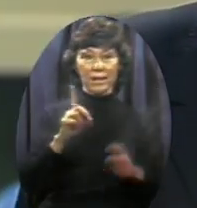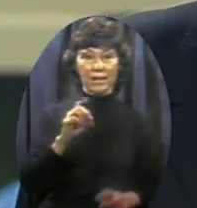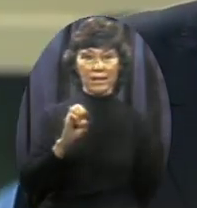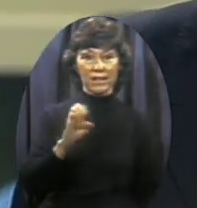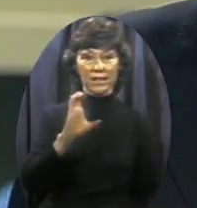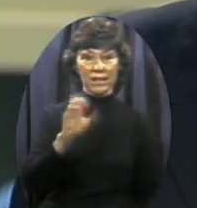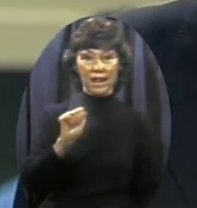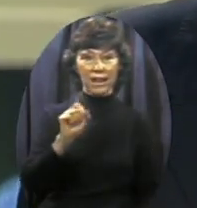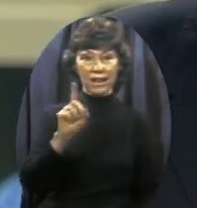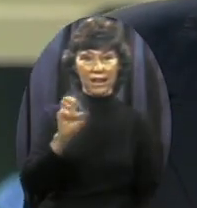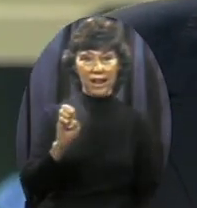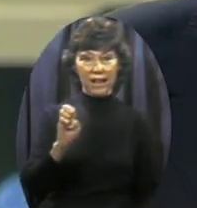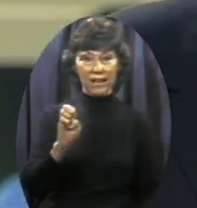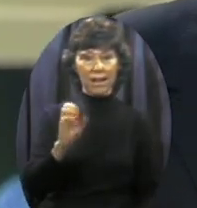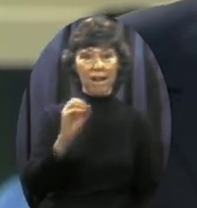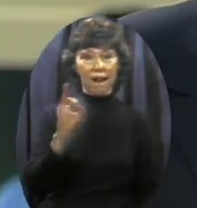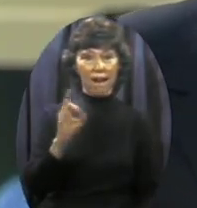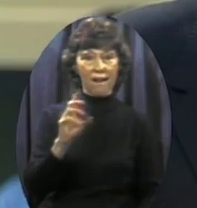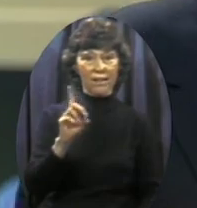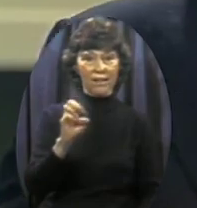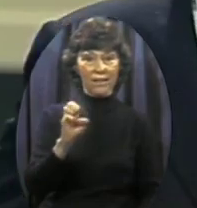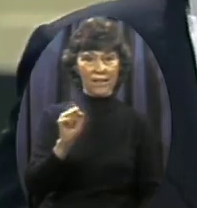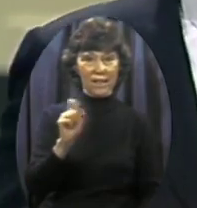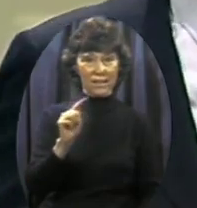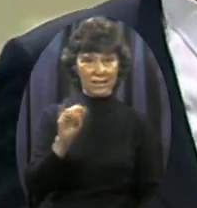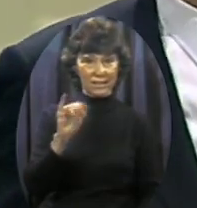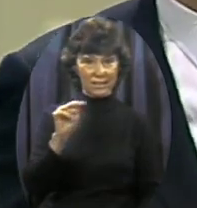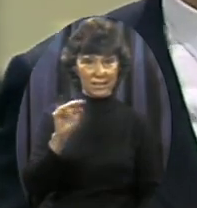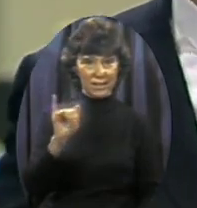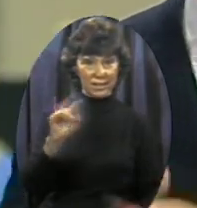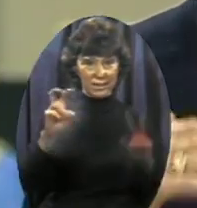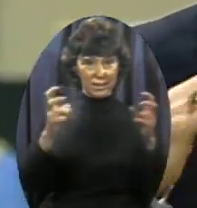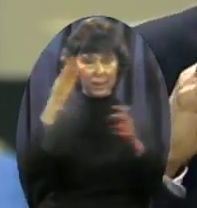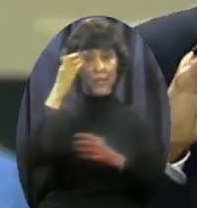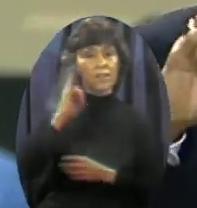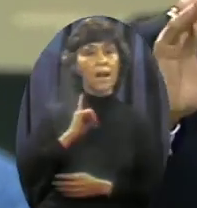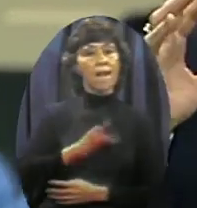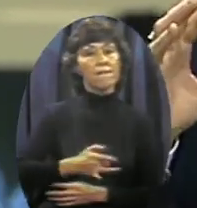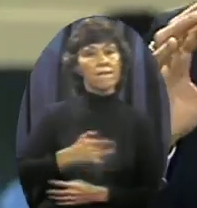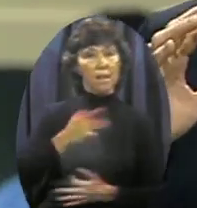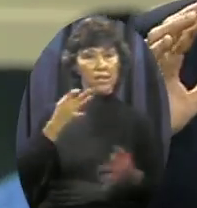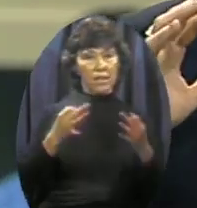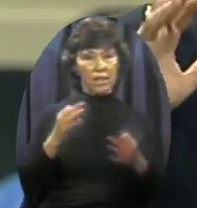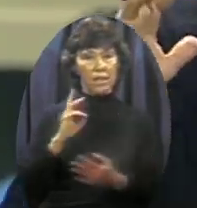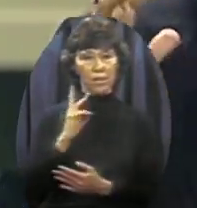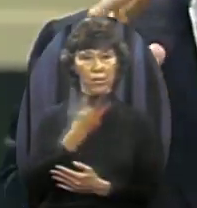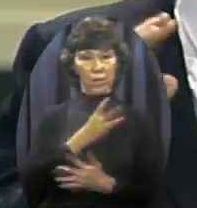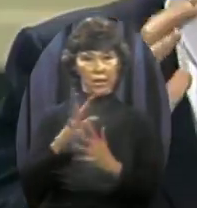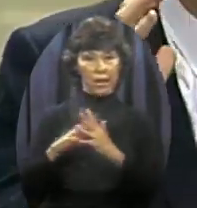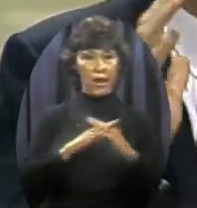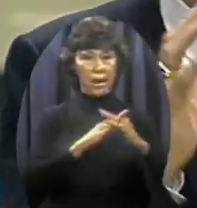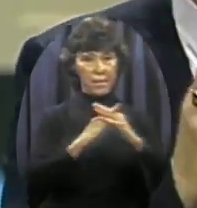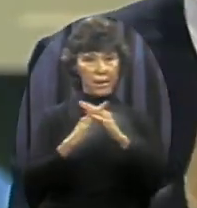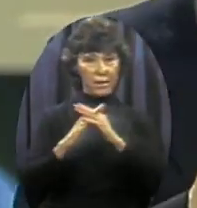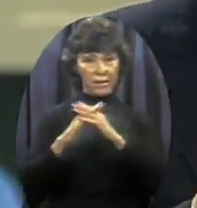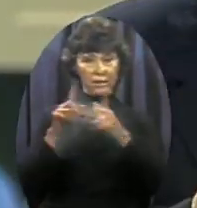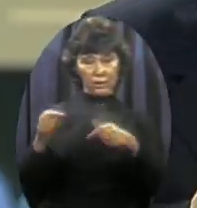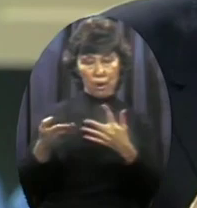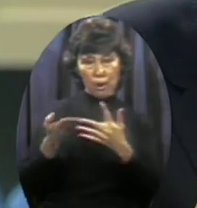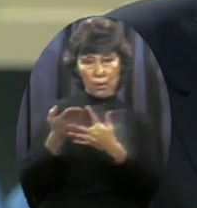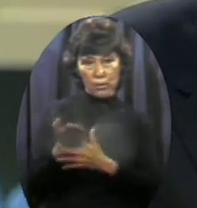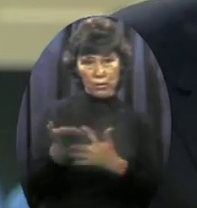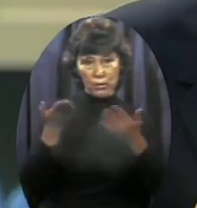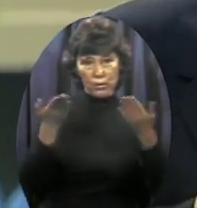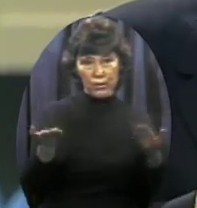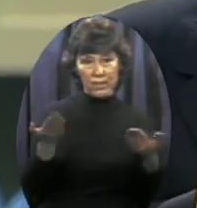was my feeling in 1979, 1980 That if we came through this decade And had a moral and spiritual rebirth as